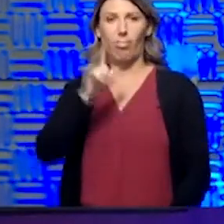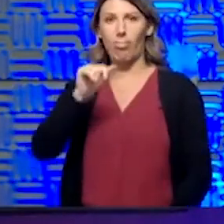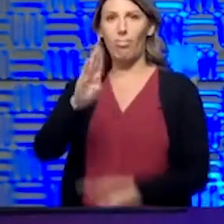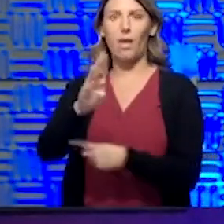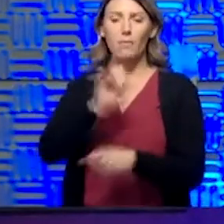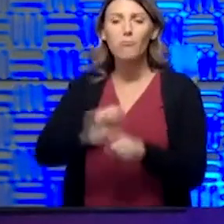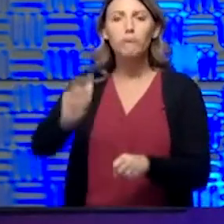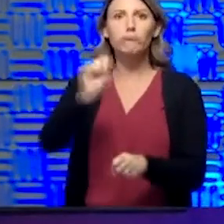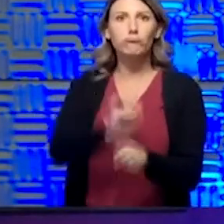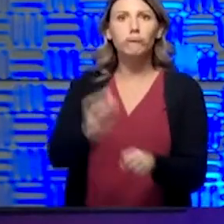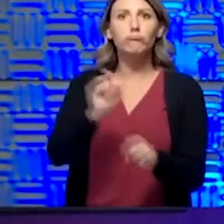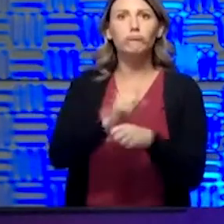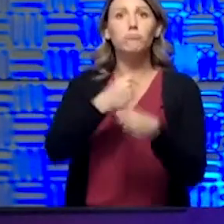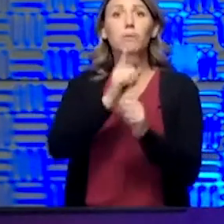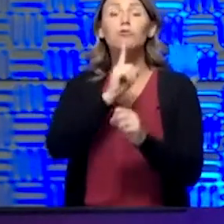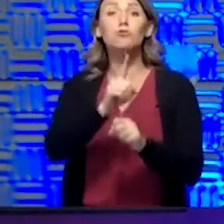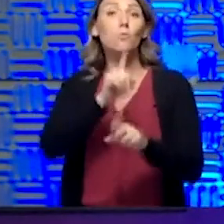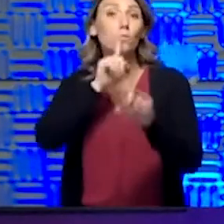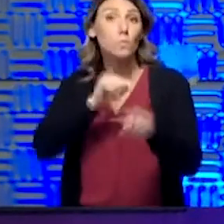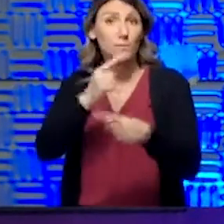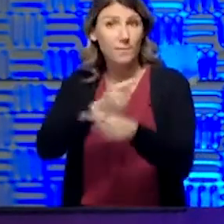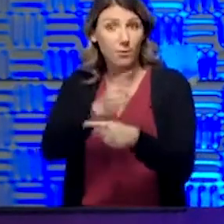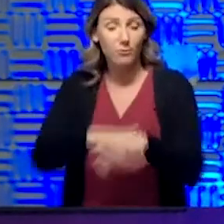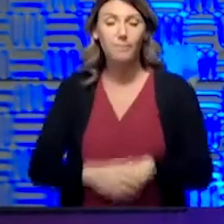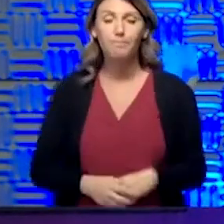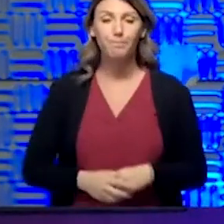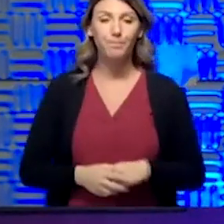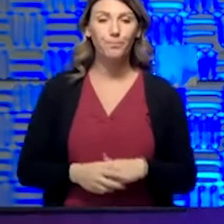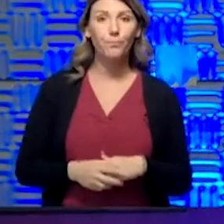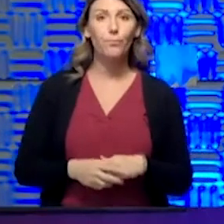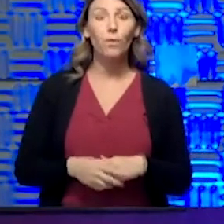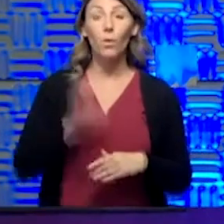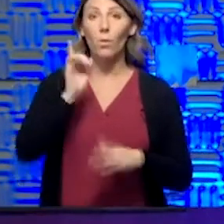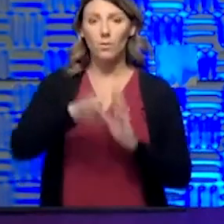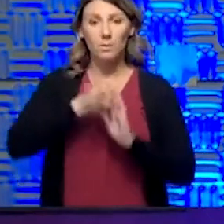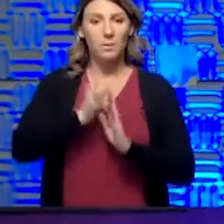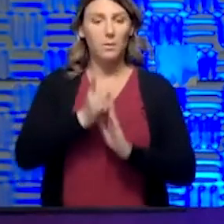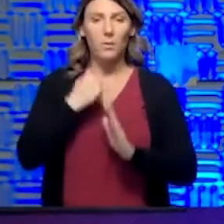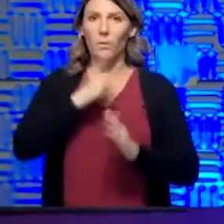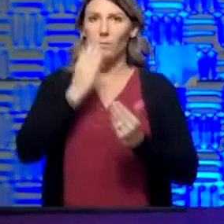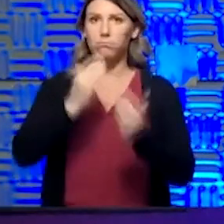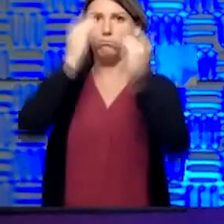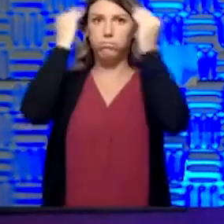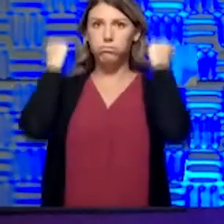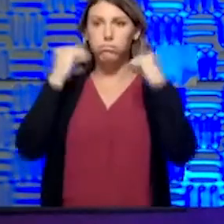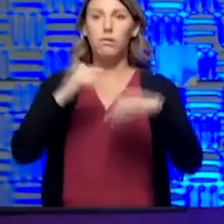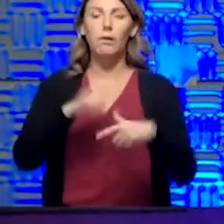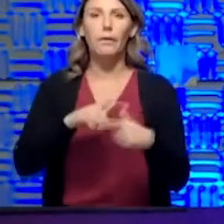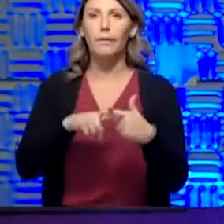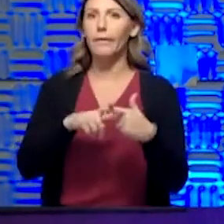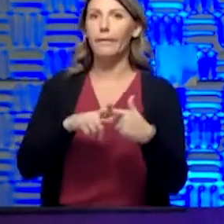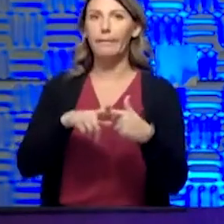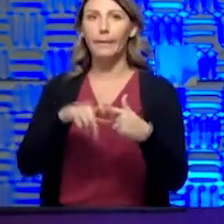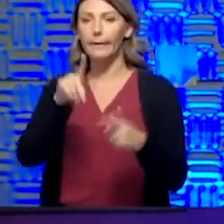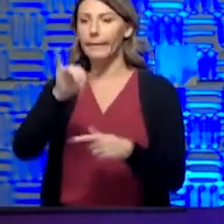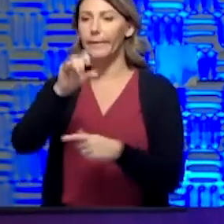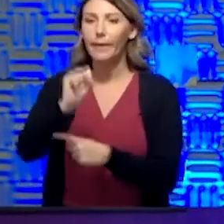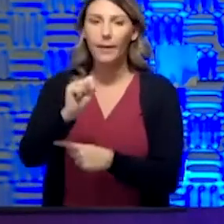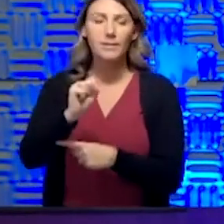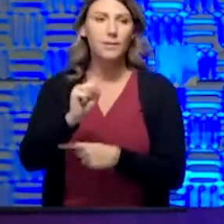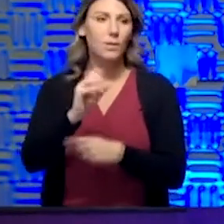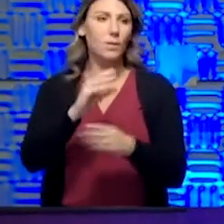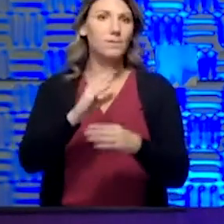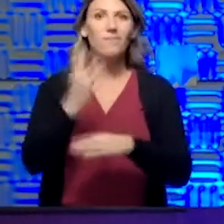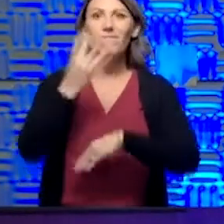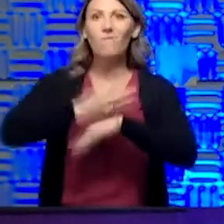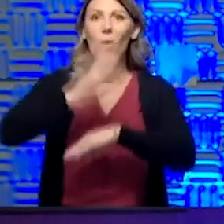those results are good. So, you know, for one point when we were really overwhelmed early and nobody had testing kits, was four or five days. Now it's a matter of